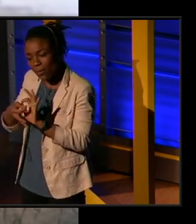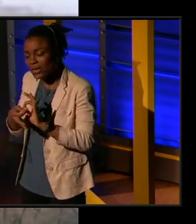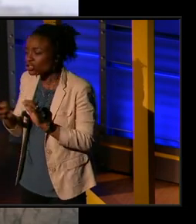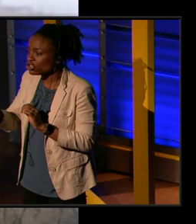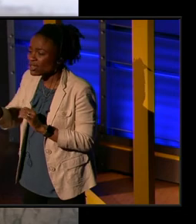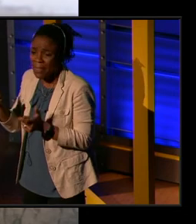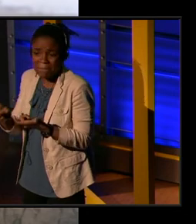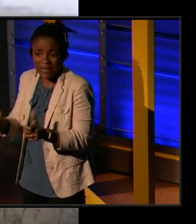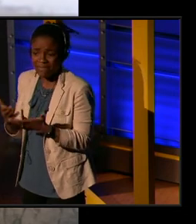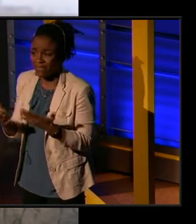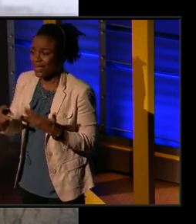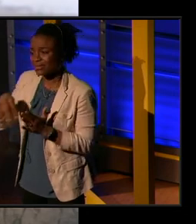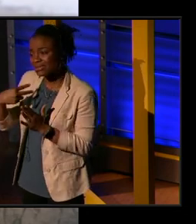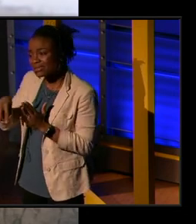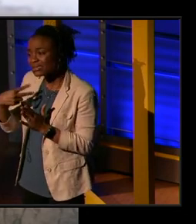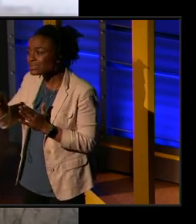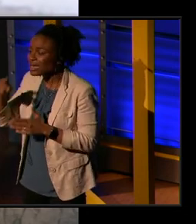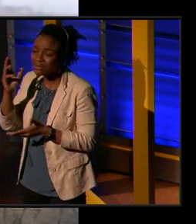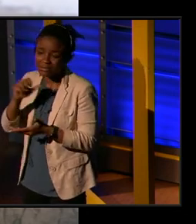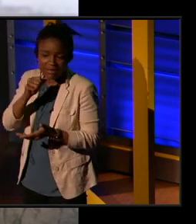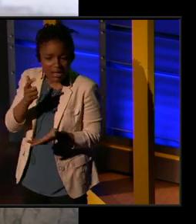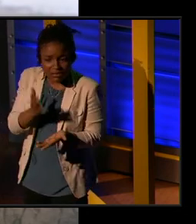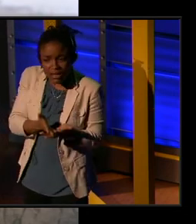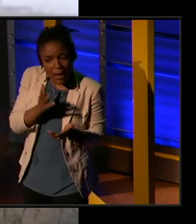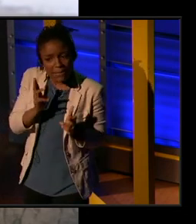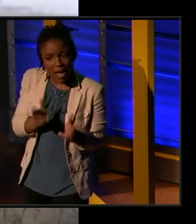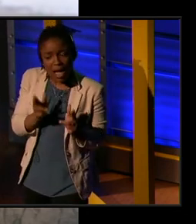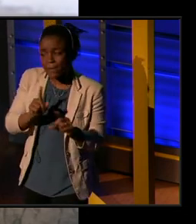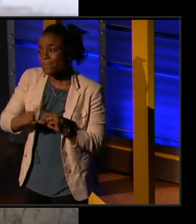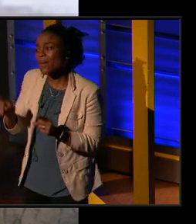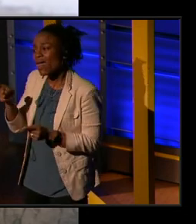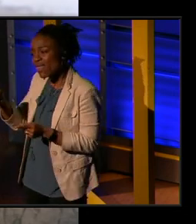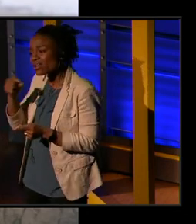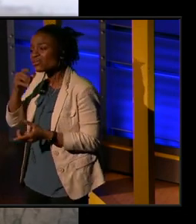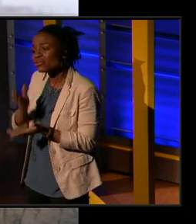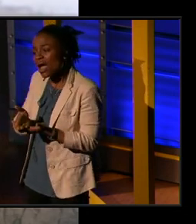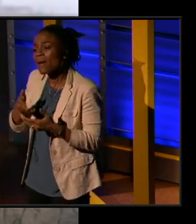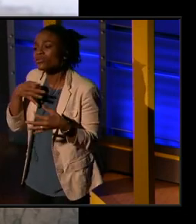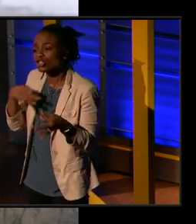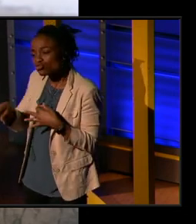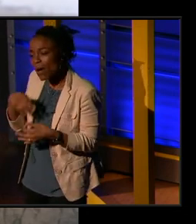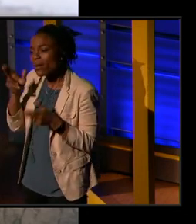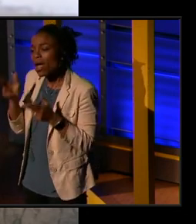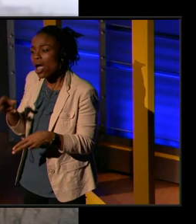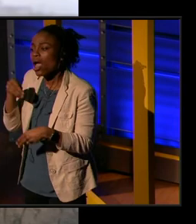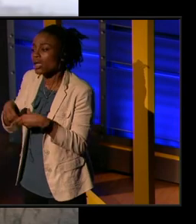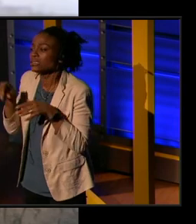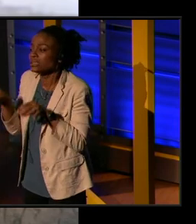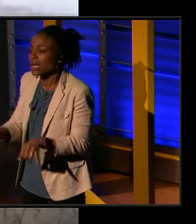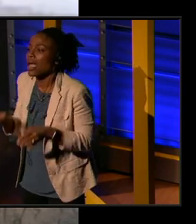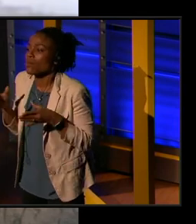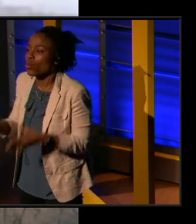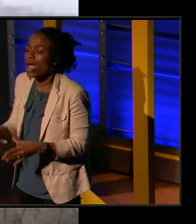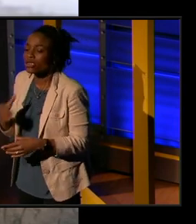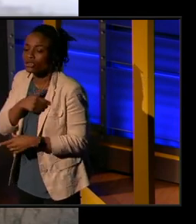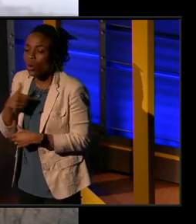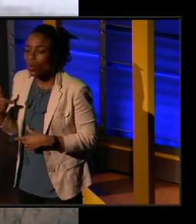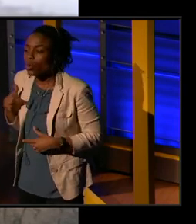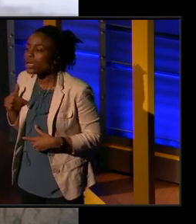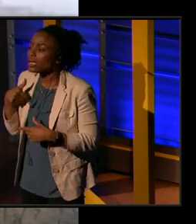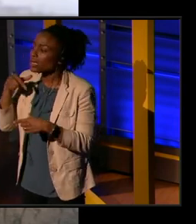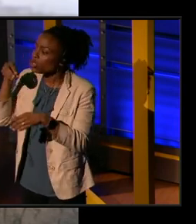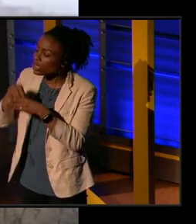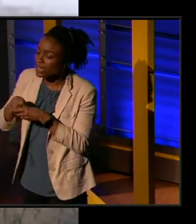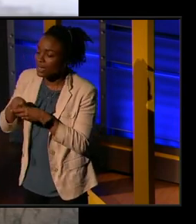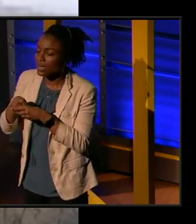They didn't stop hunting, but they stopped describing the hunt in the same way. And so we're, we're, we're